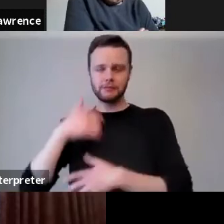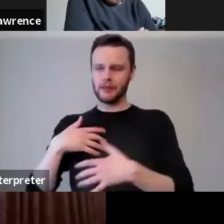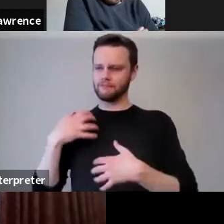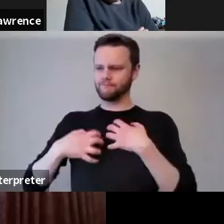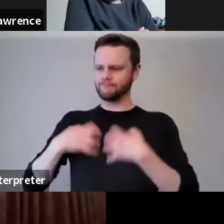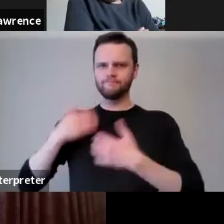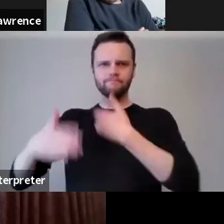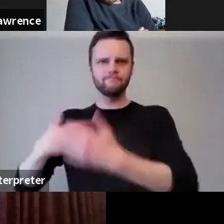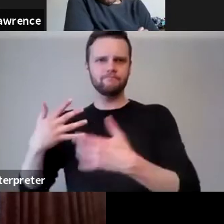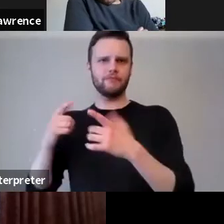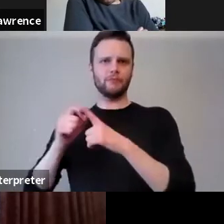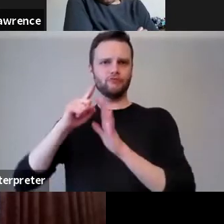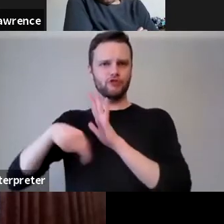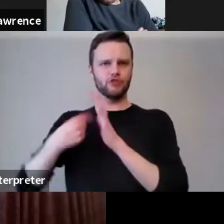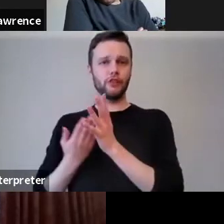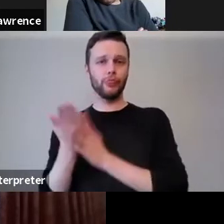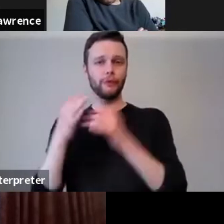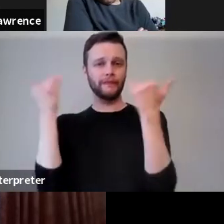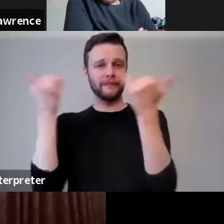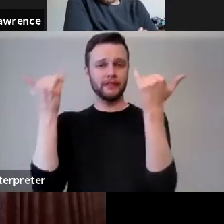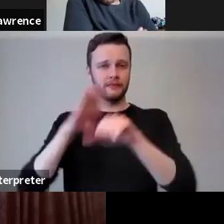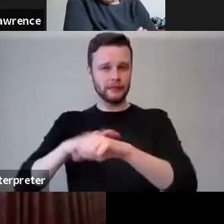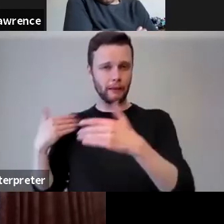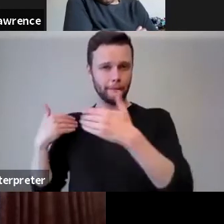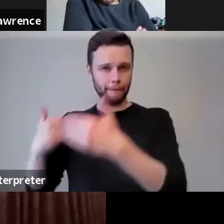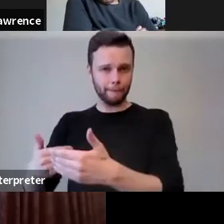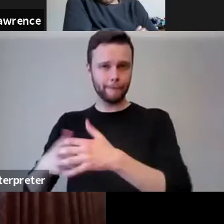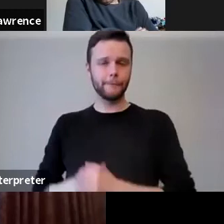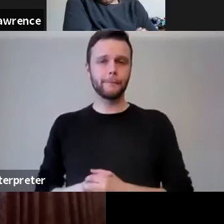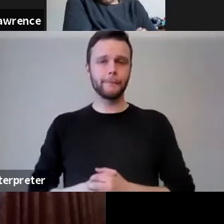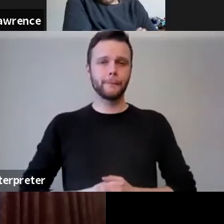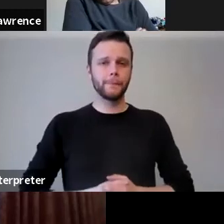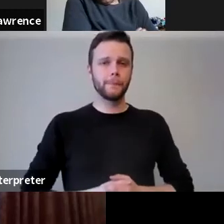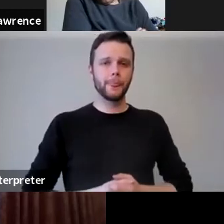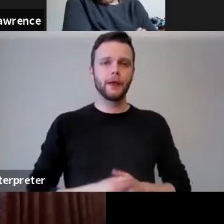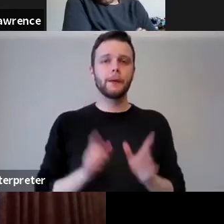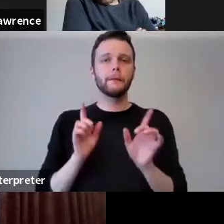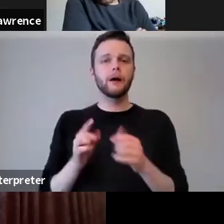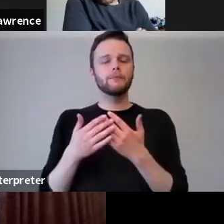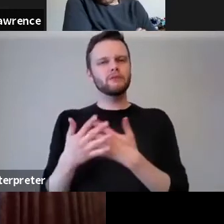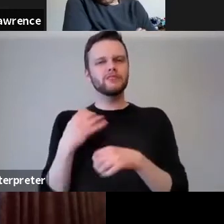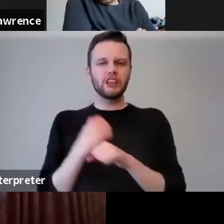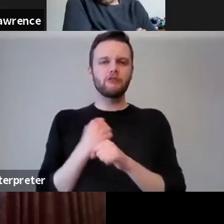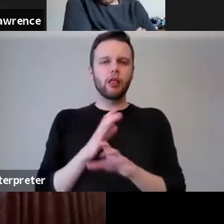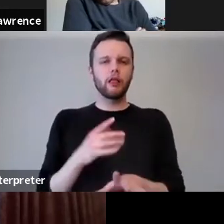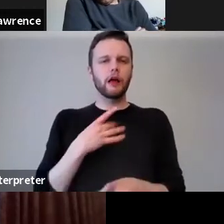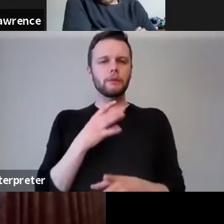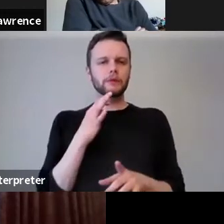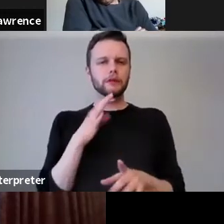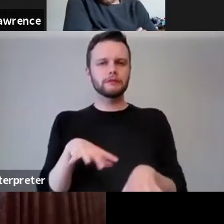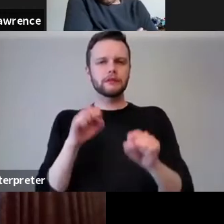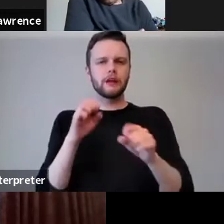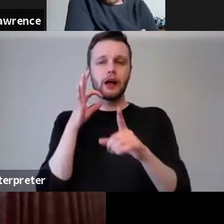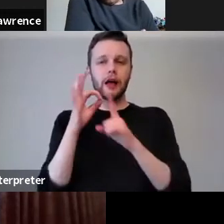projects over the festival period, over the course of the last few months. But more generally, Bridget, can I come to